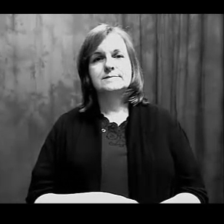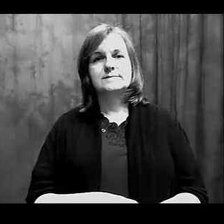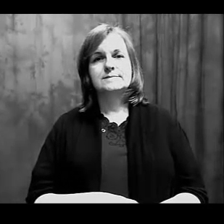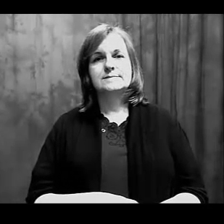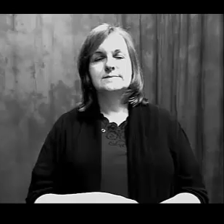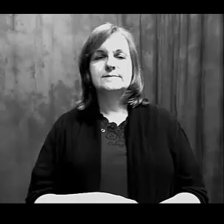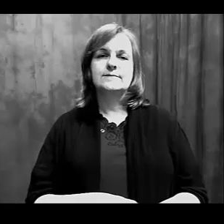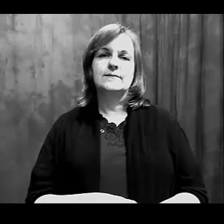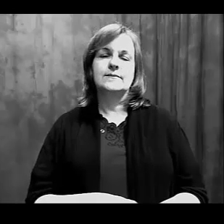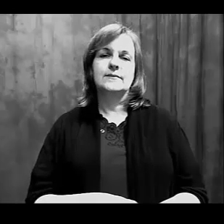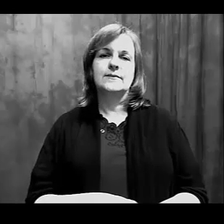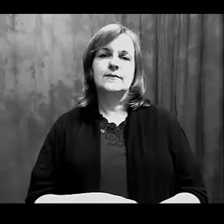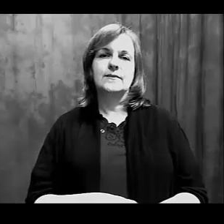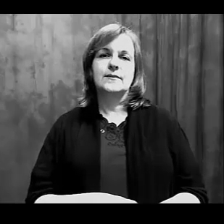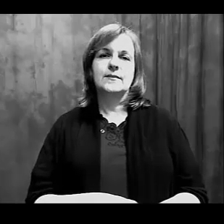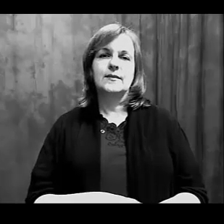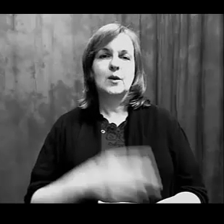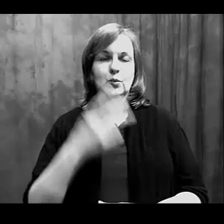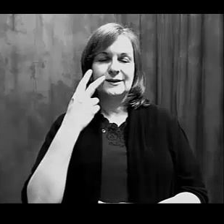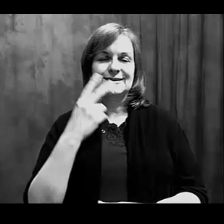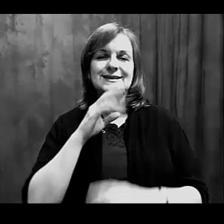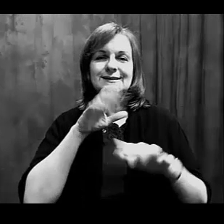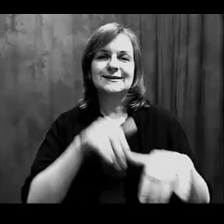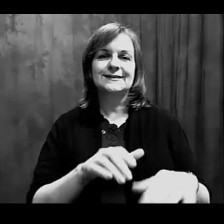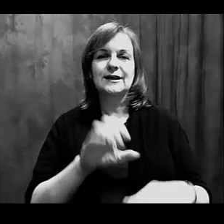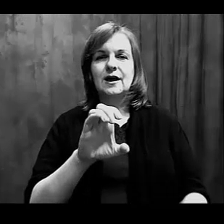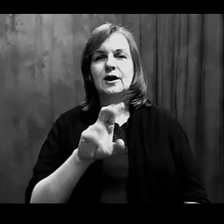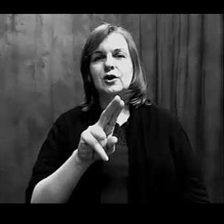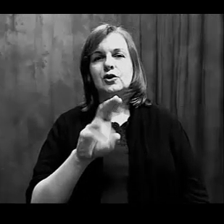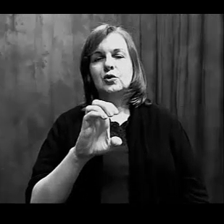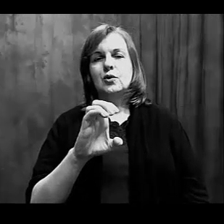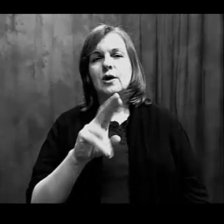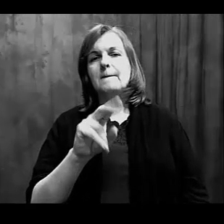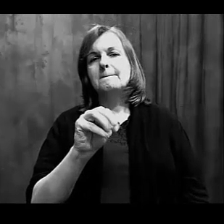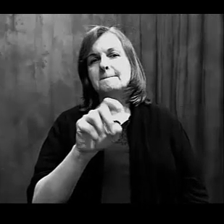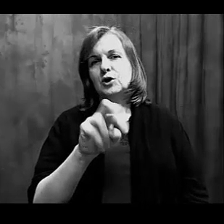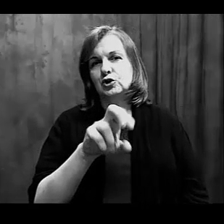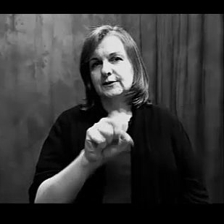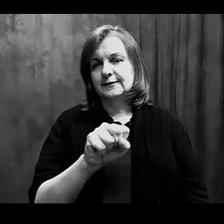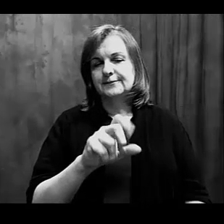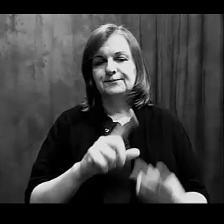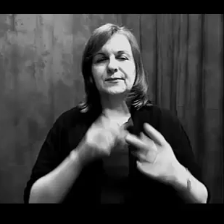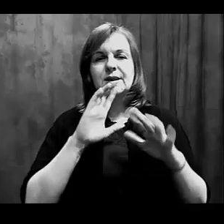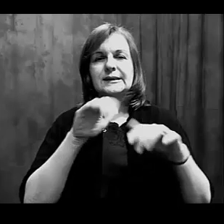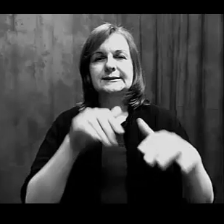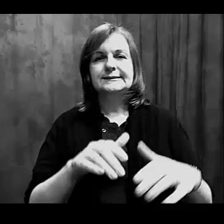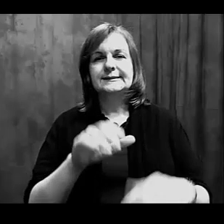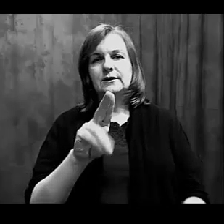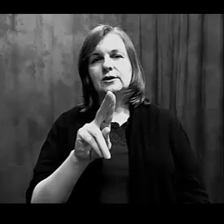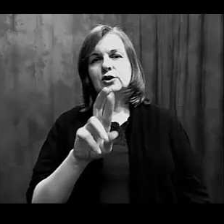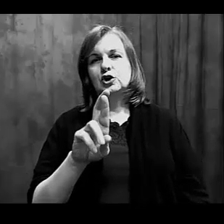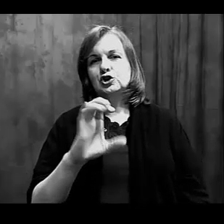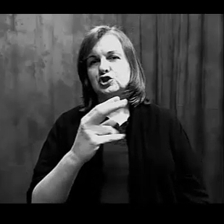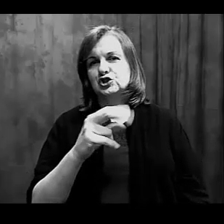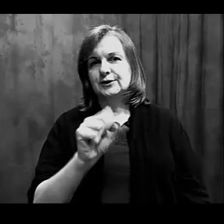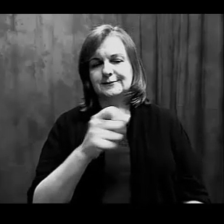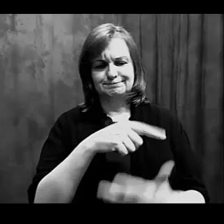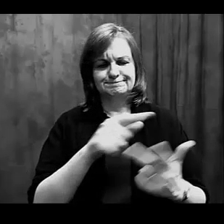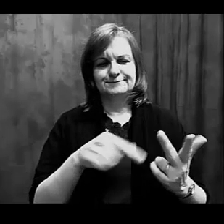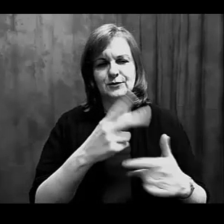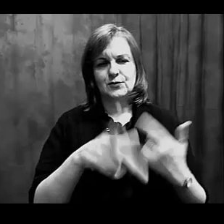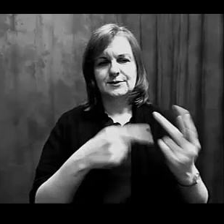at in this development are also sea cucumbers, sea urchins, those kinds of organisms.